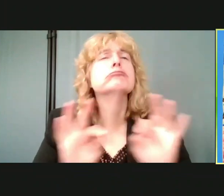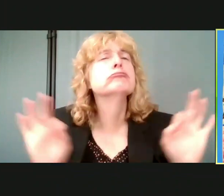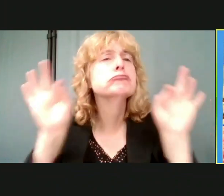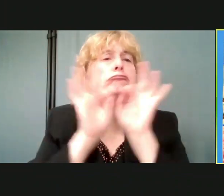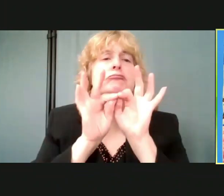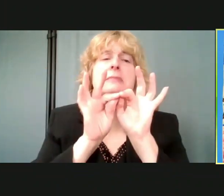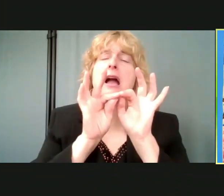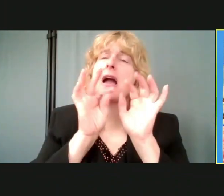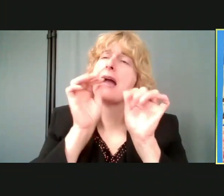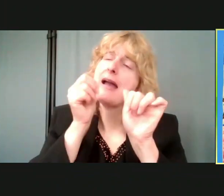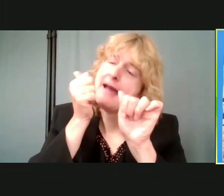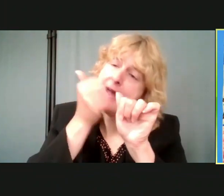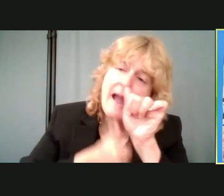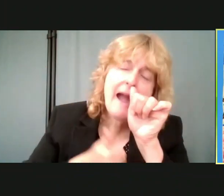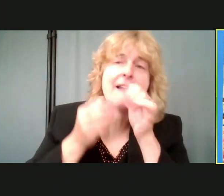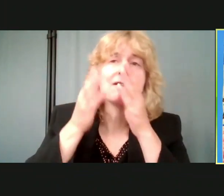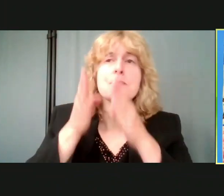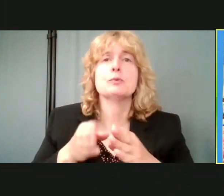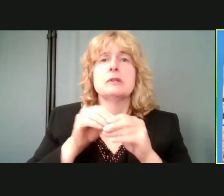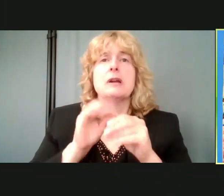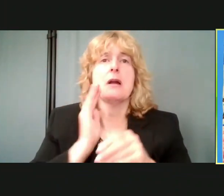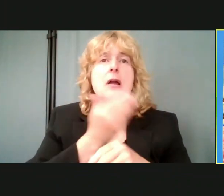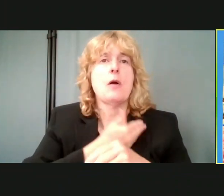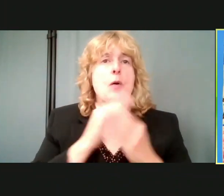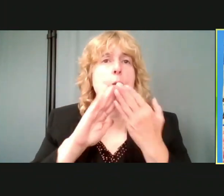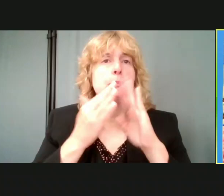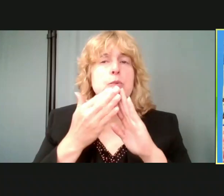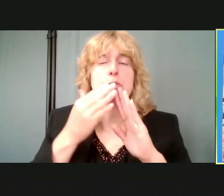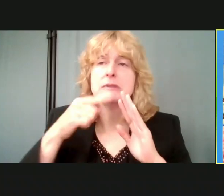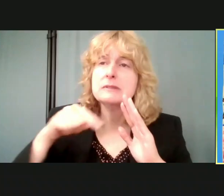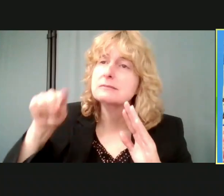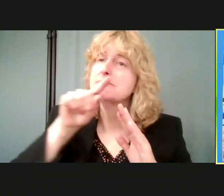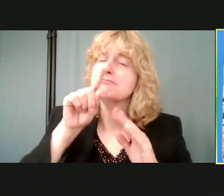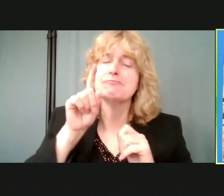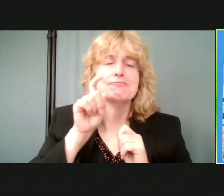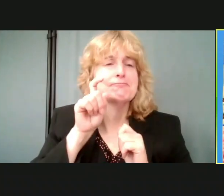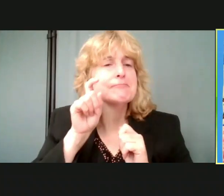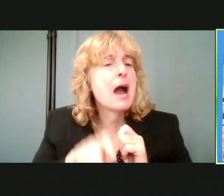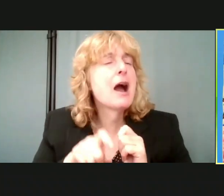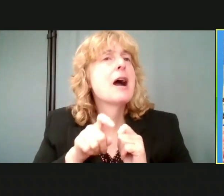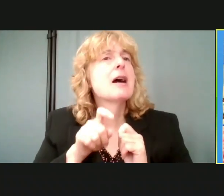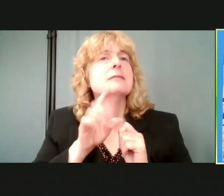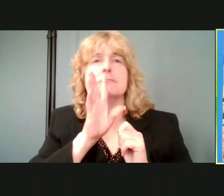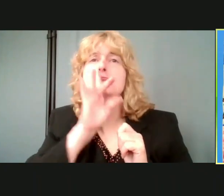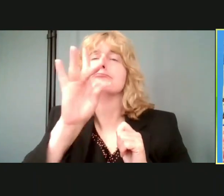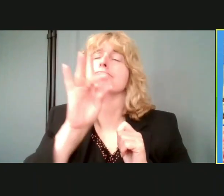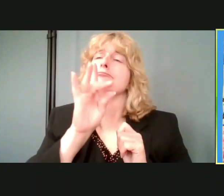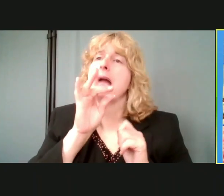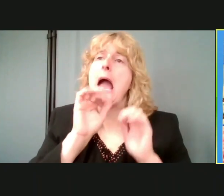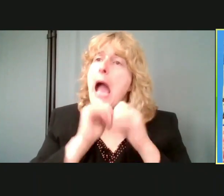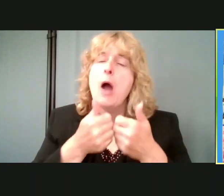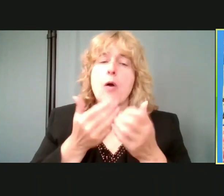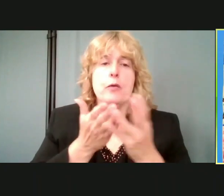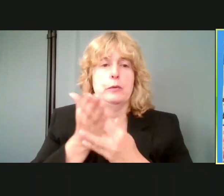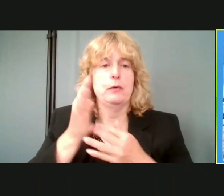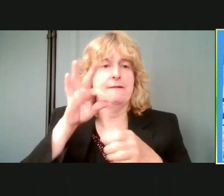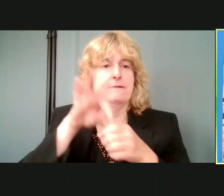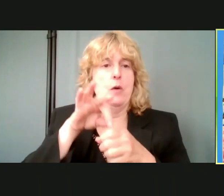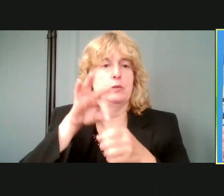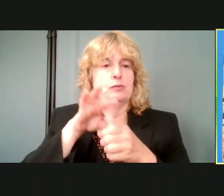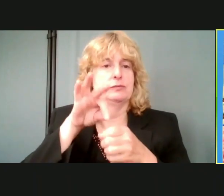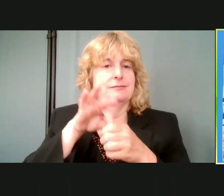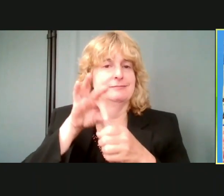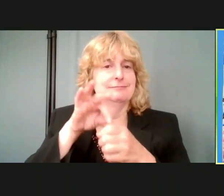must be heard. And we need to do that through the mechanism of voting. So, as you all know, there's an upcoming election,